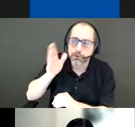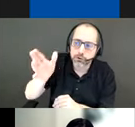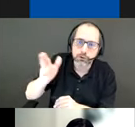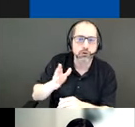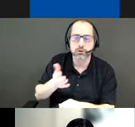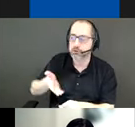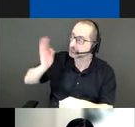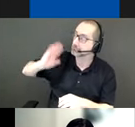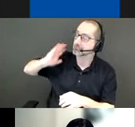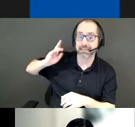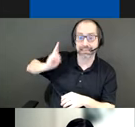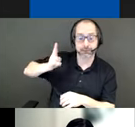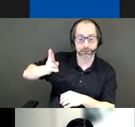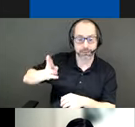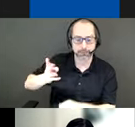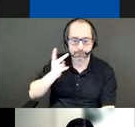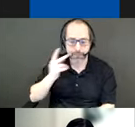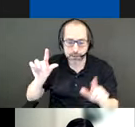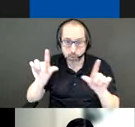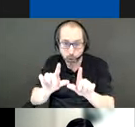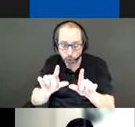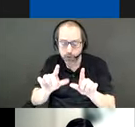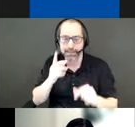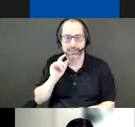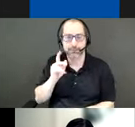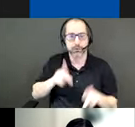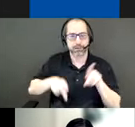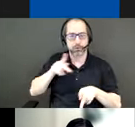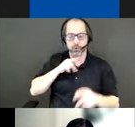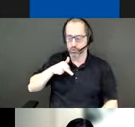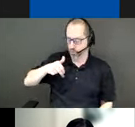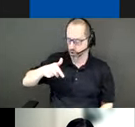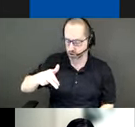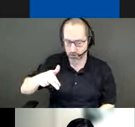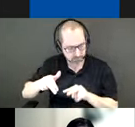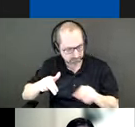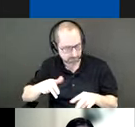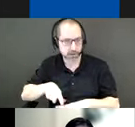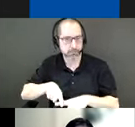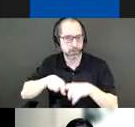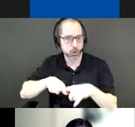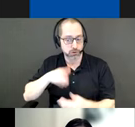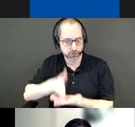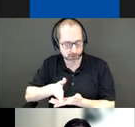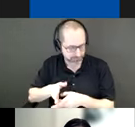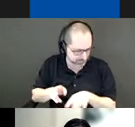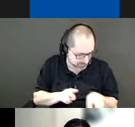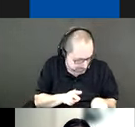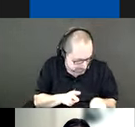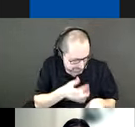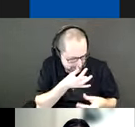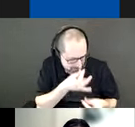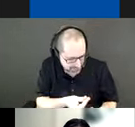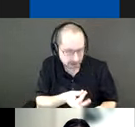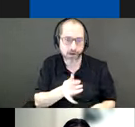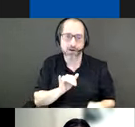these smaller pixels are visible to pedestrians who pause while walking through the site and they give people a reason to revisit the site or take a different